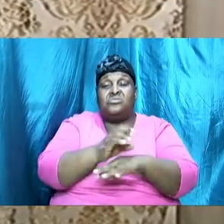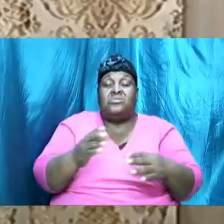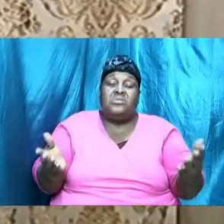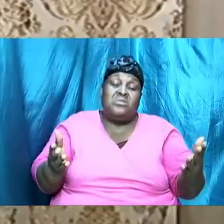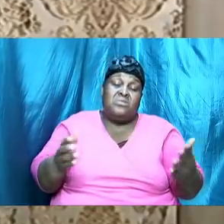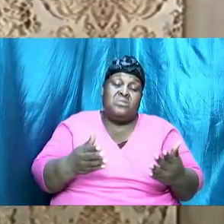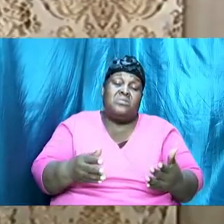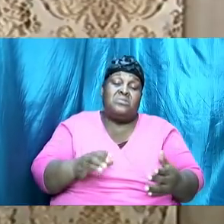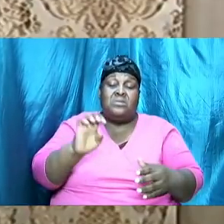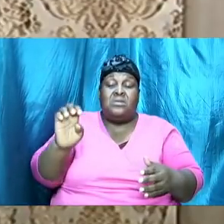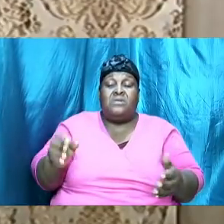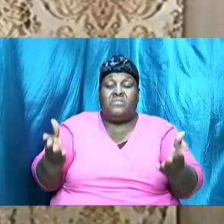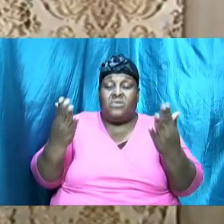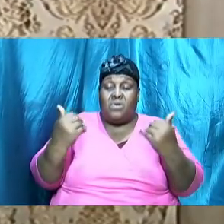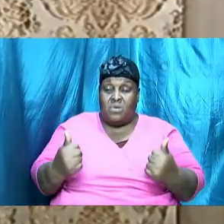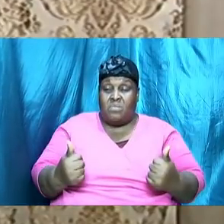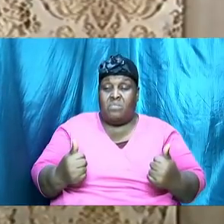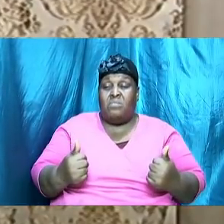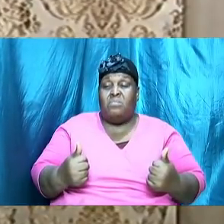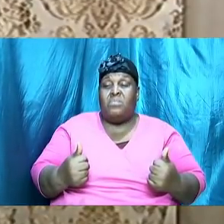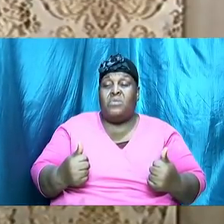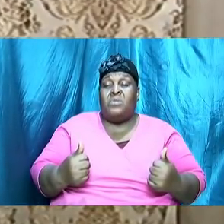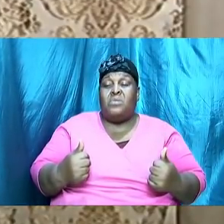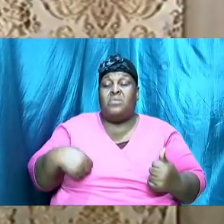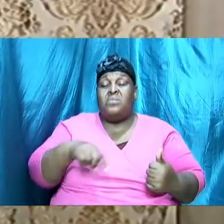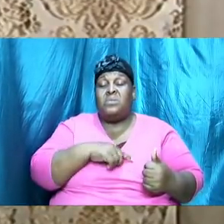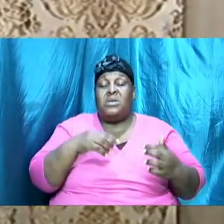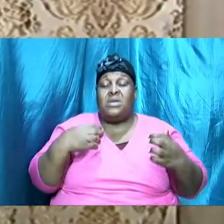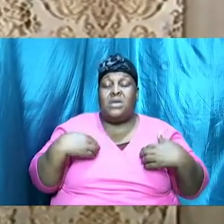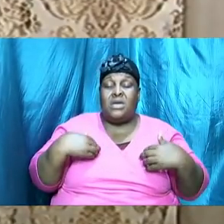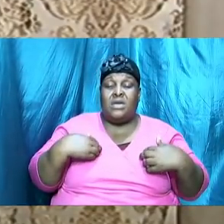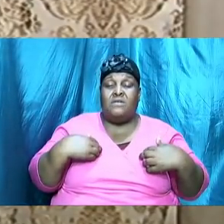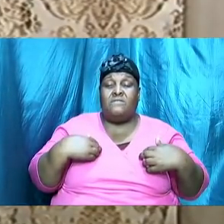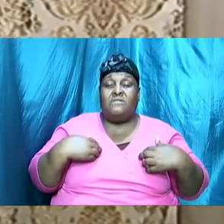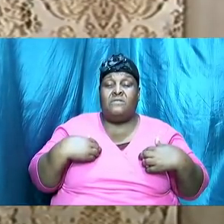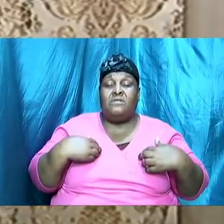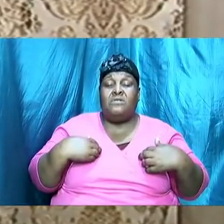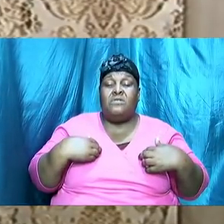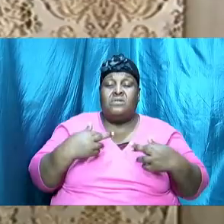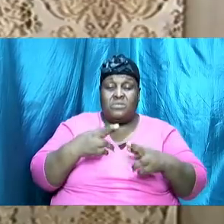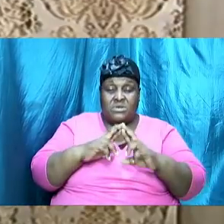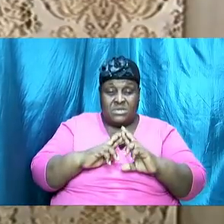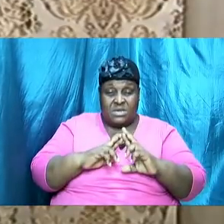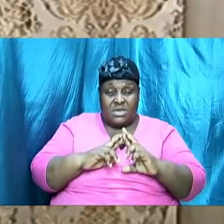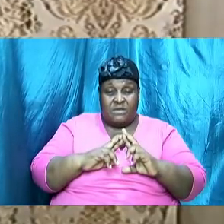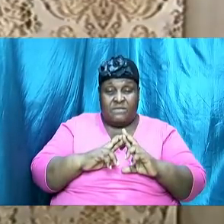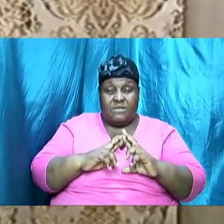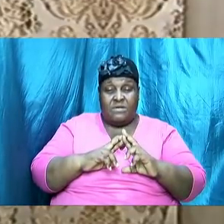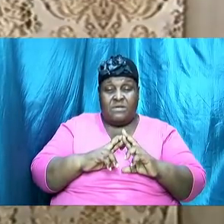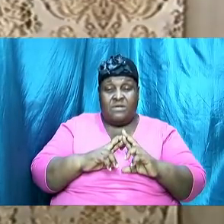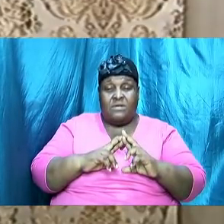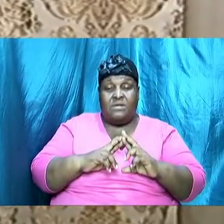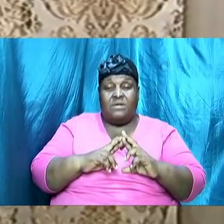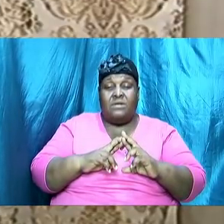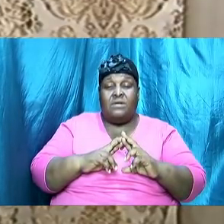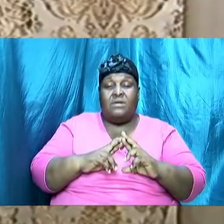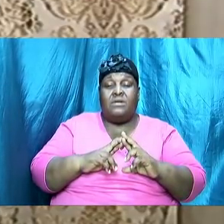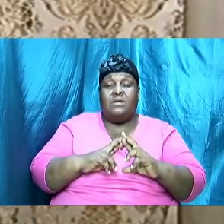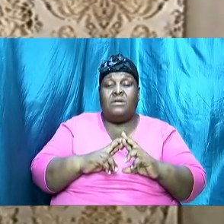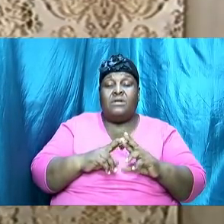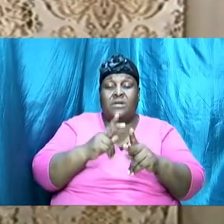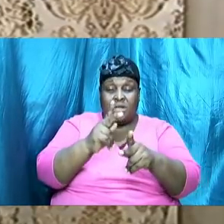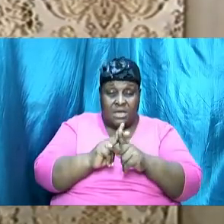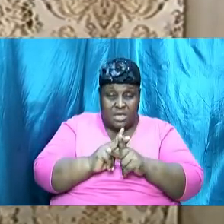we have to face it, receive it, deal with it, and in all of that, still give glory